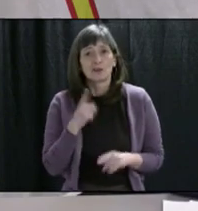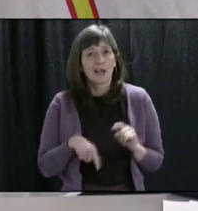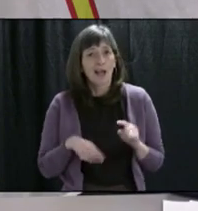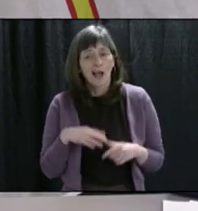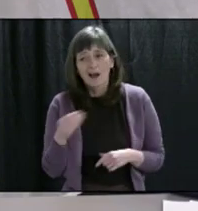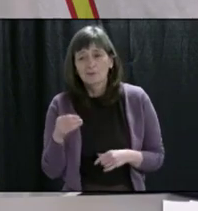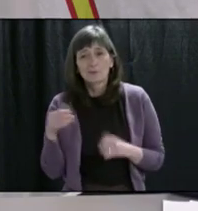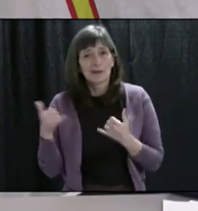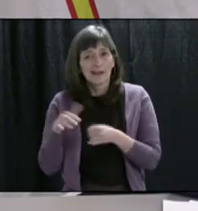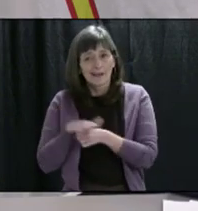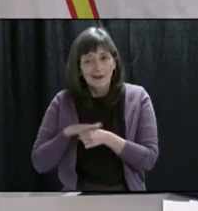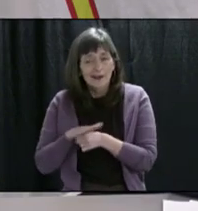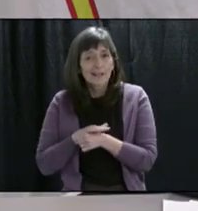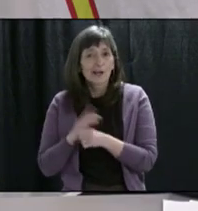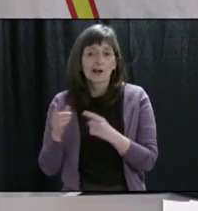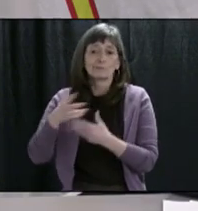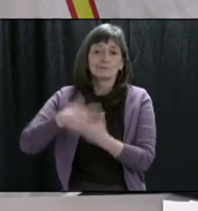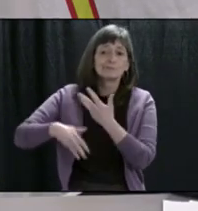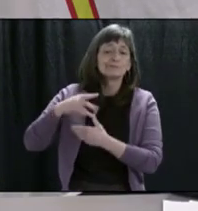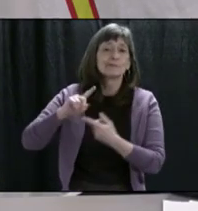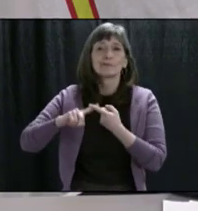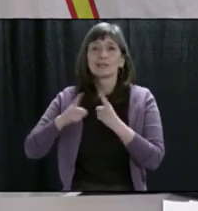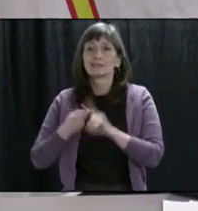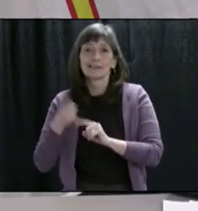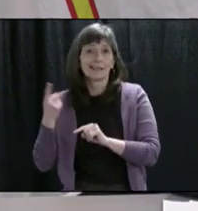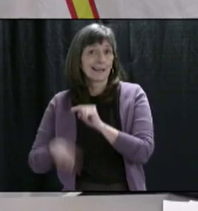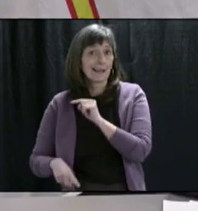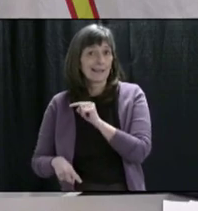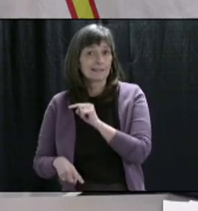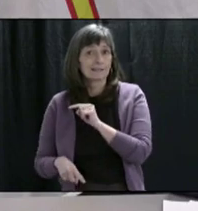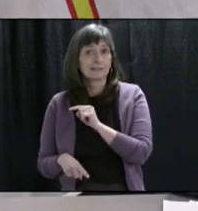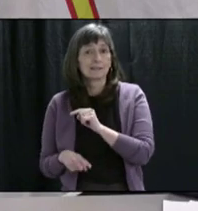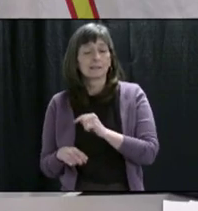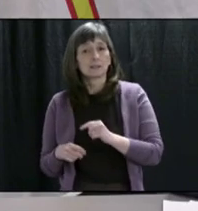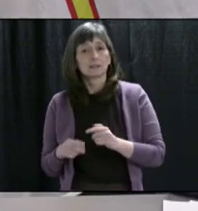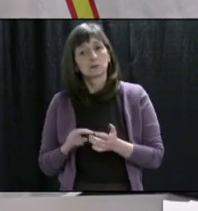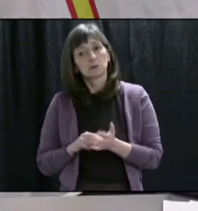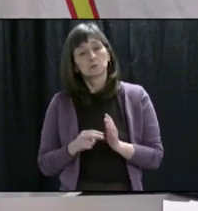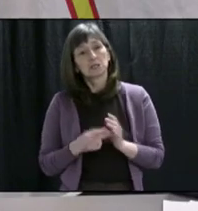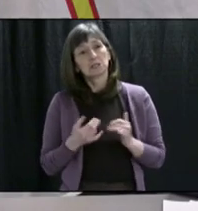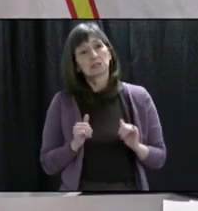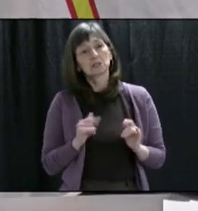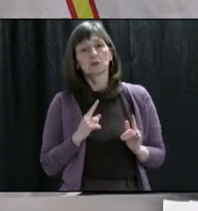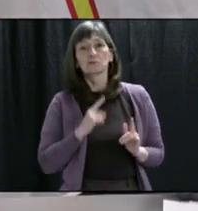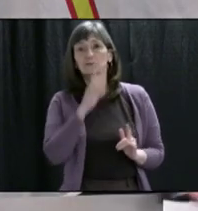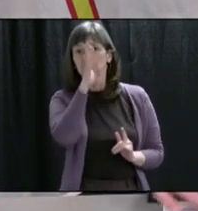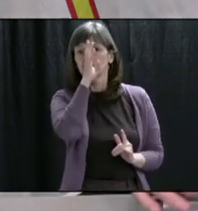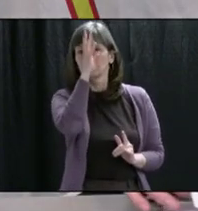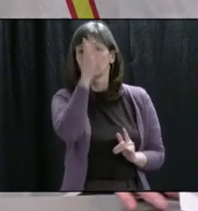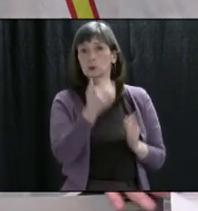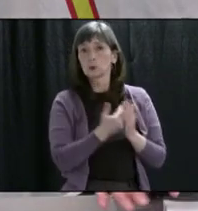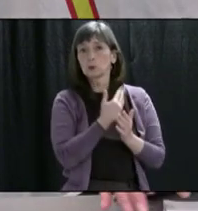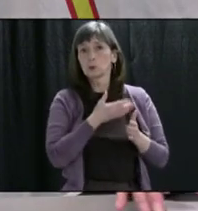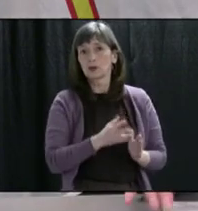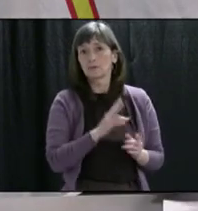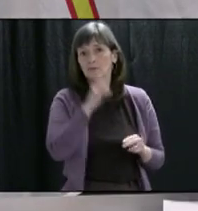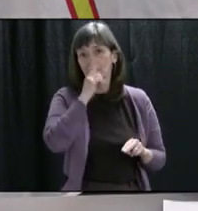playground, meet with your friends, doesn't mean that you can't create some of your own fun at home.